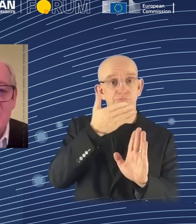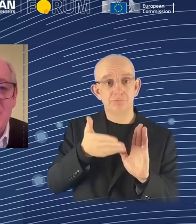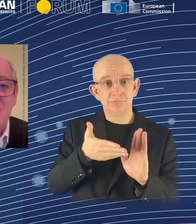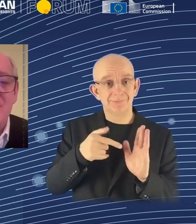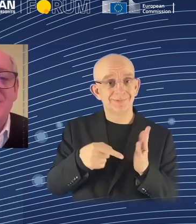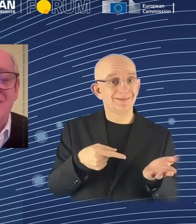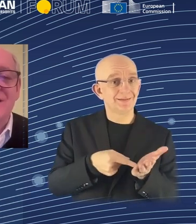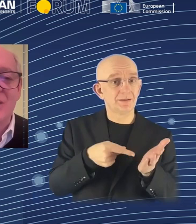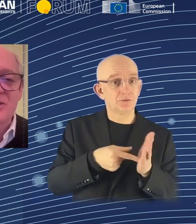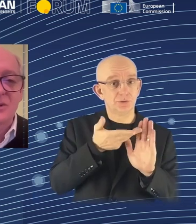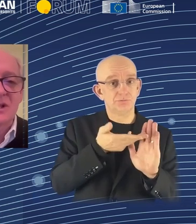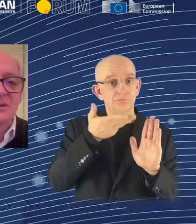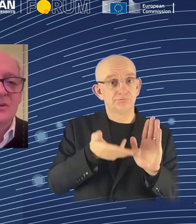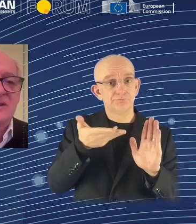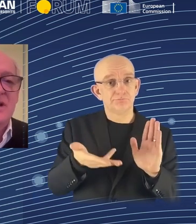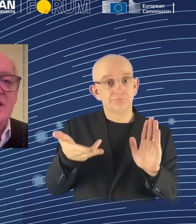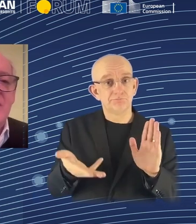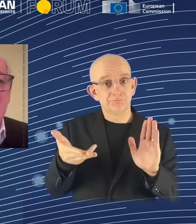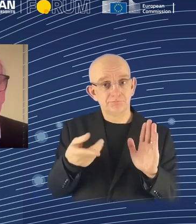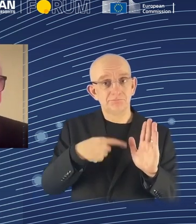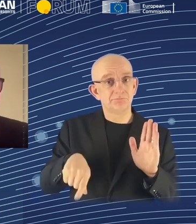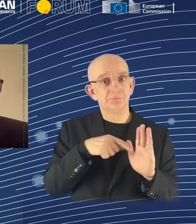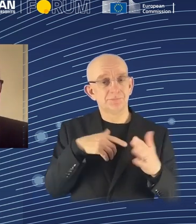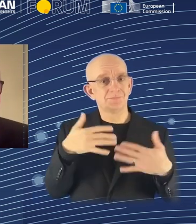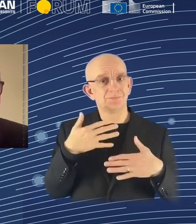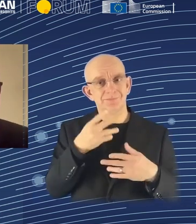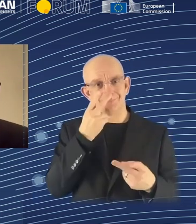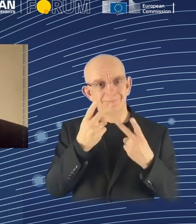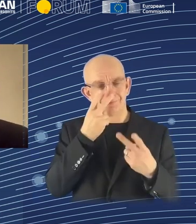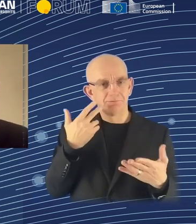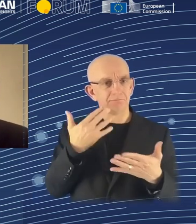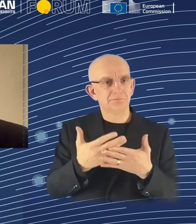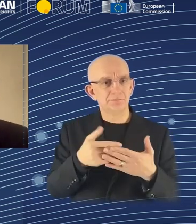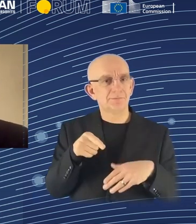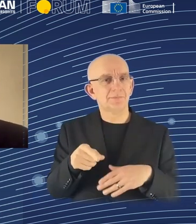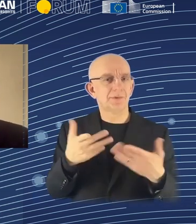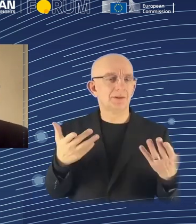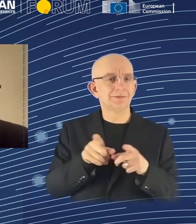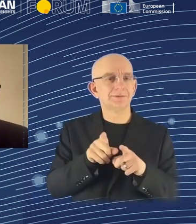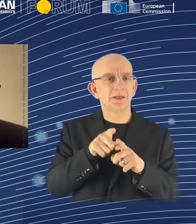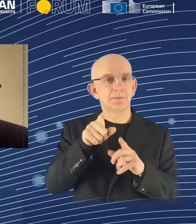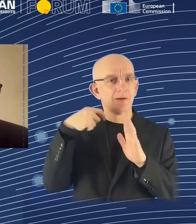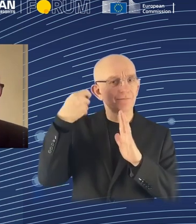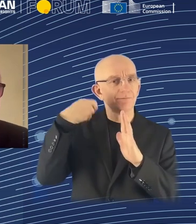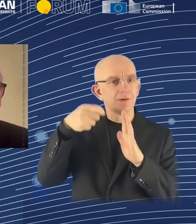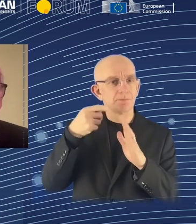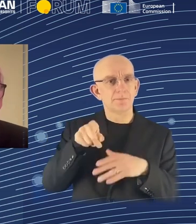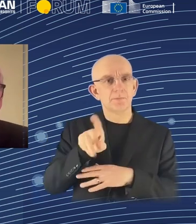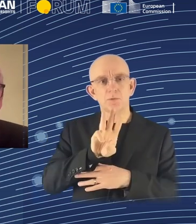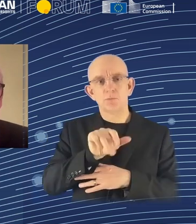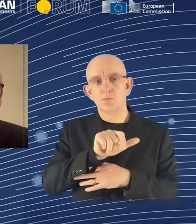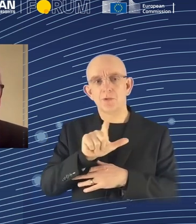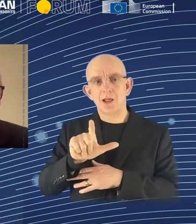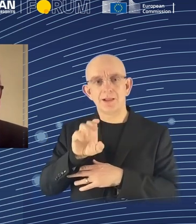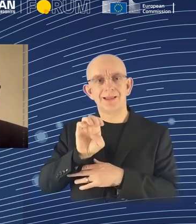we see the logical conclusion that human beings become enfeebled and they essentially become